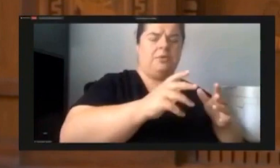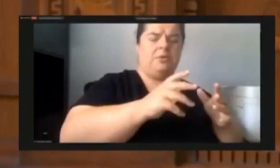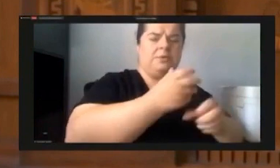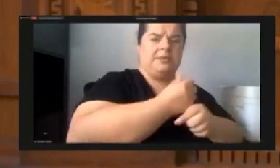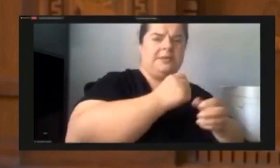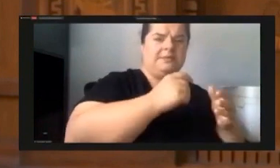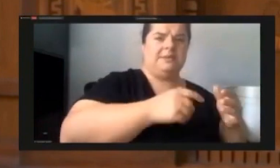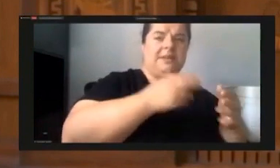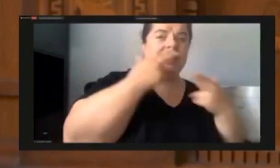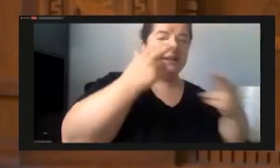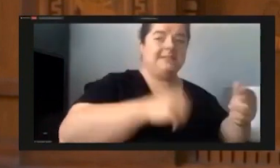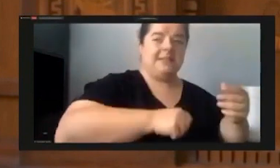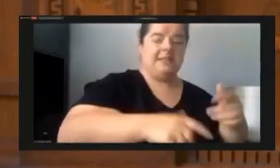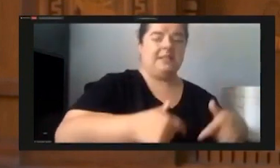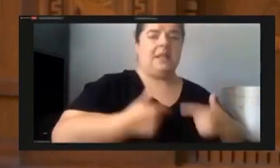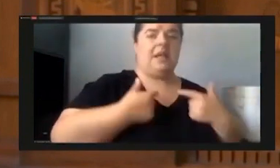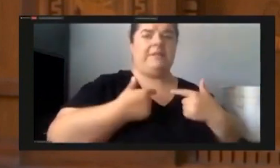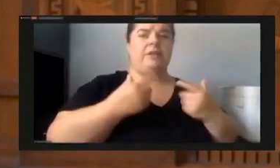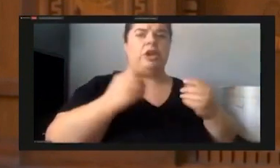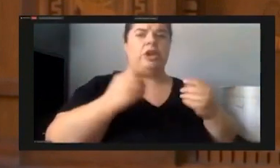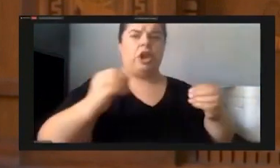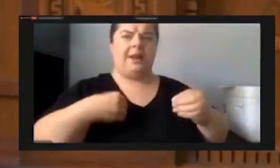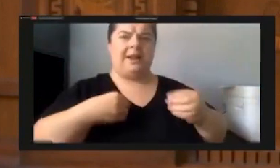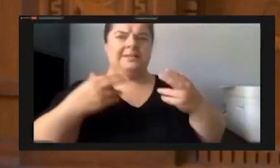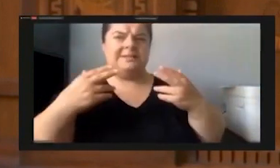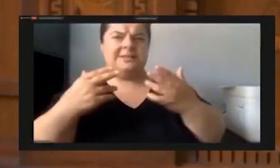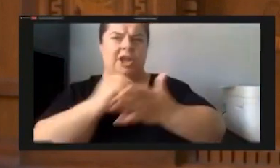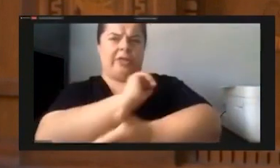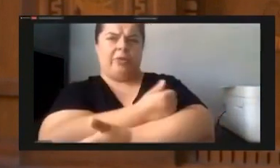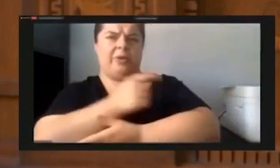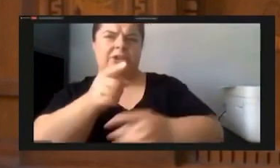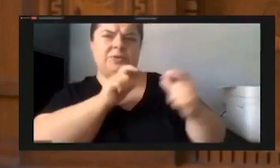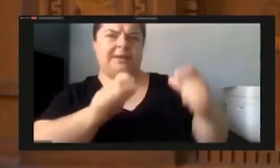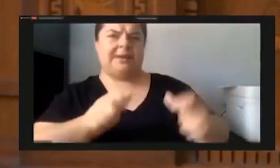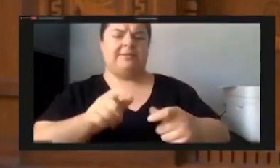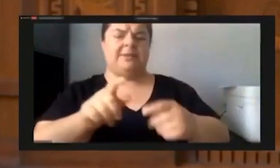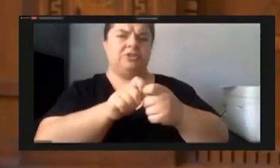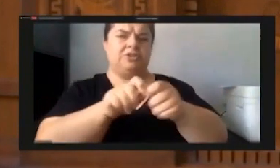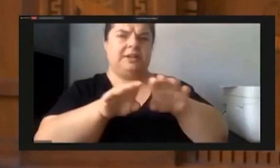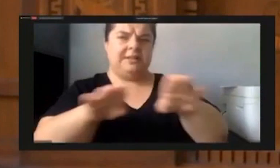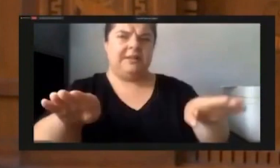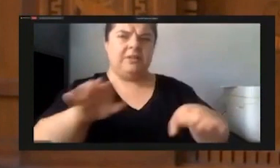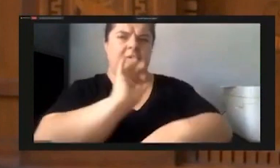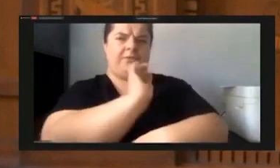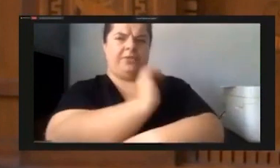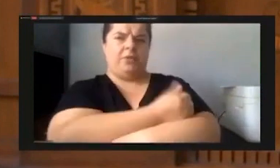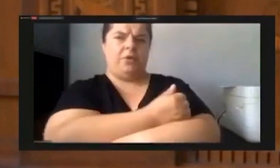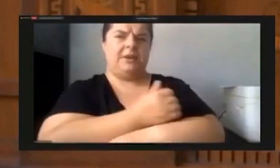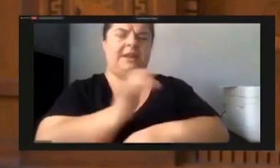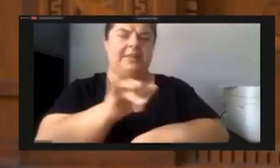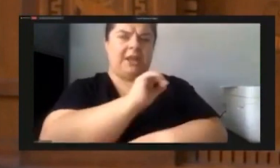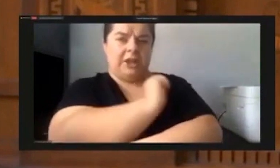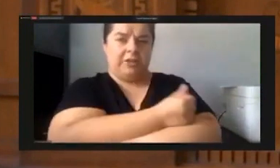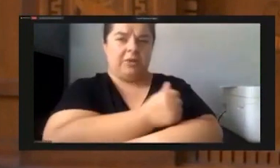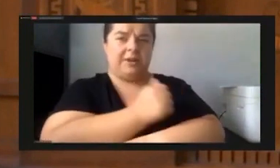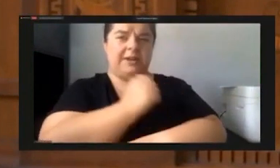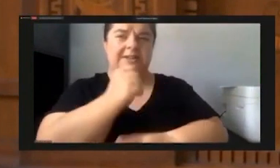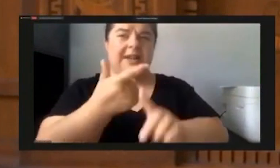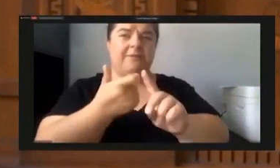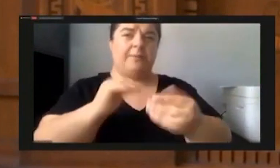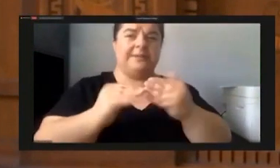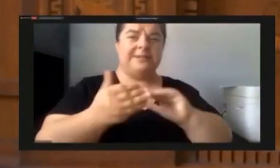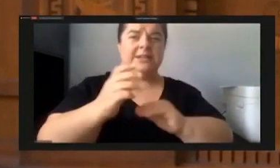it's granted to them. As city council, you've been granted a certain level of authority. And that authority doesn't derive from your city charter, your